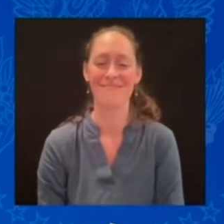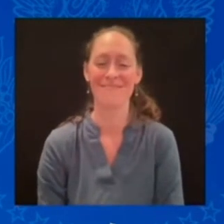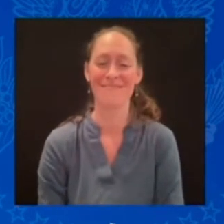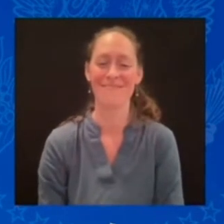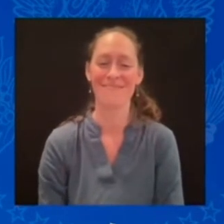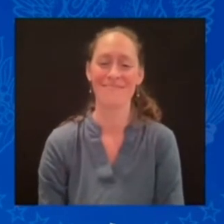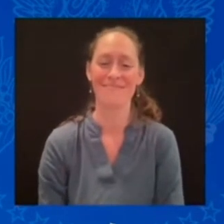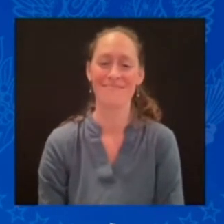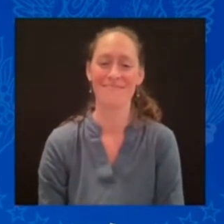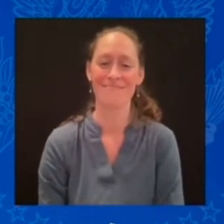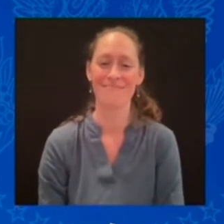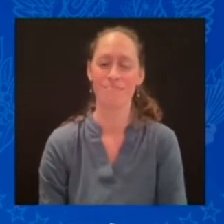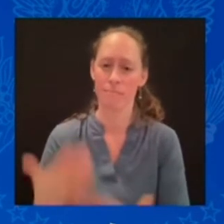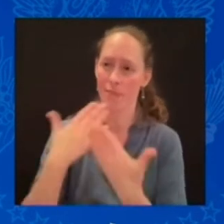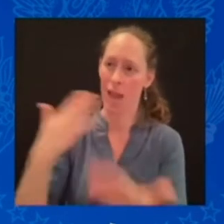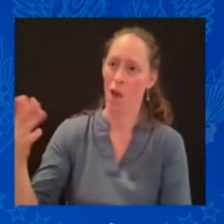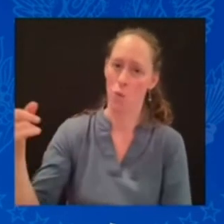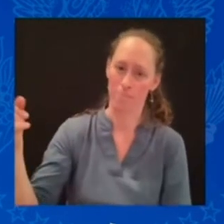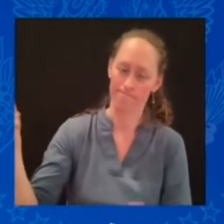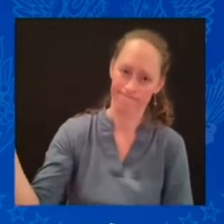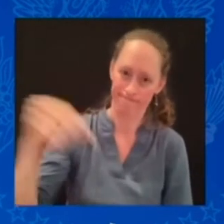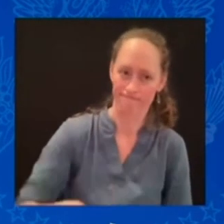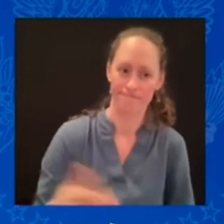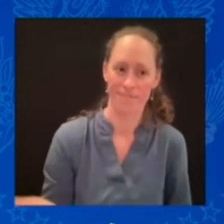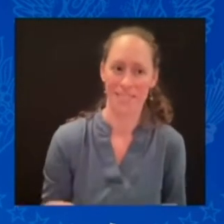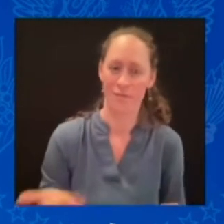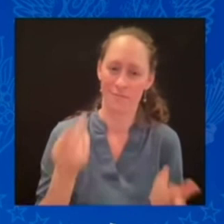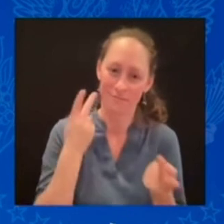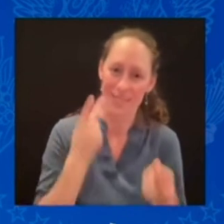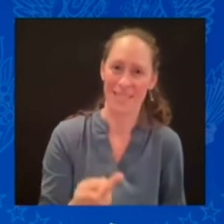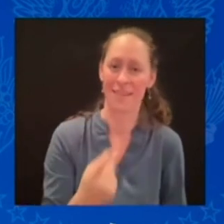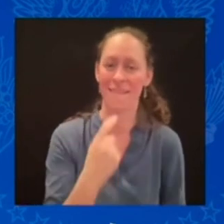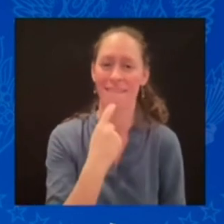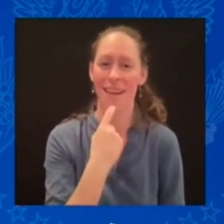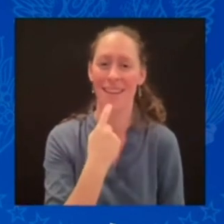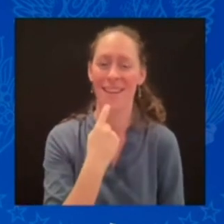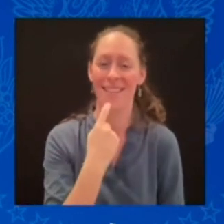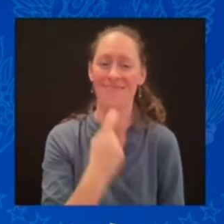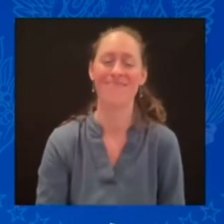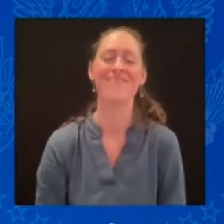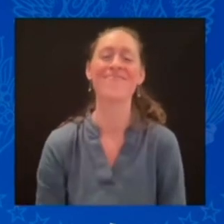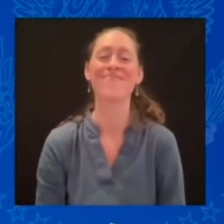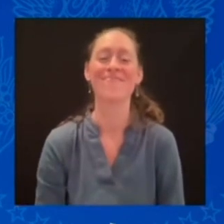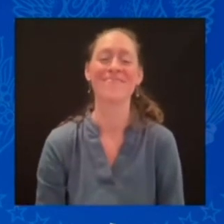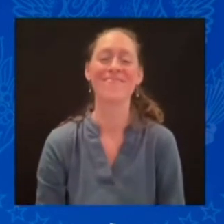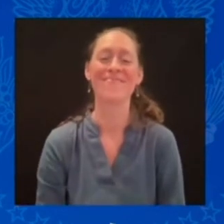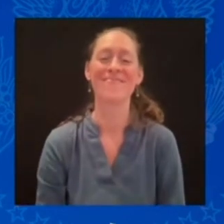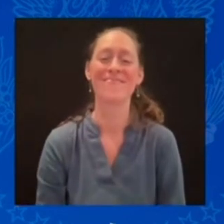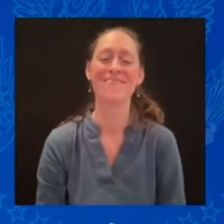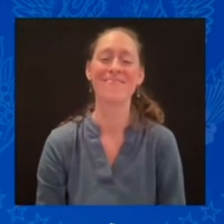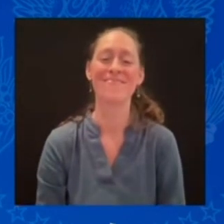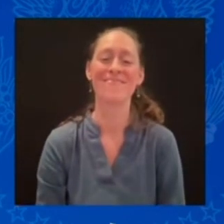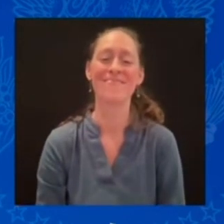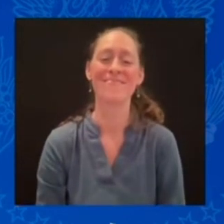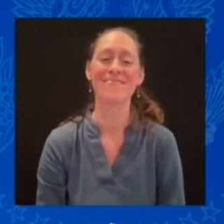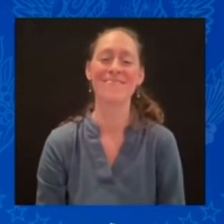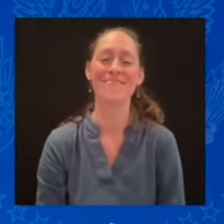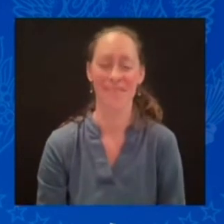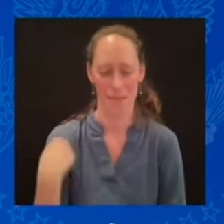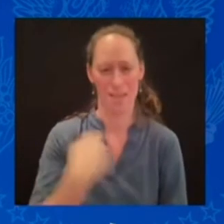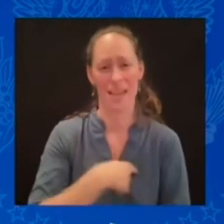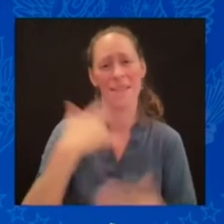possibilities of meeting each other quite often during the... I like it here even better. Yep